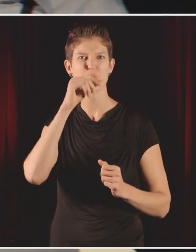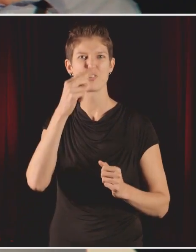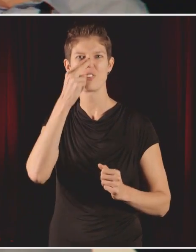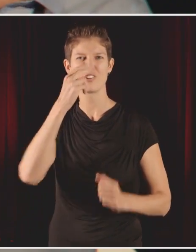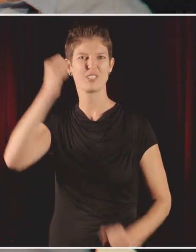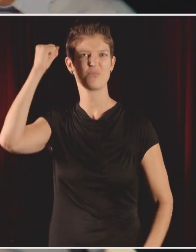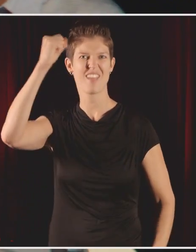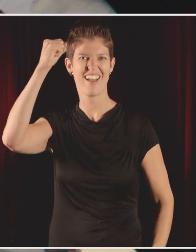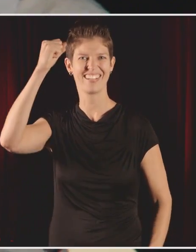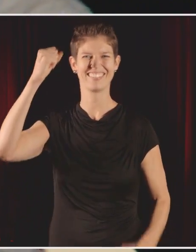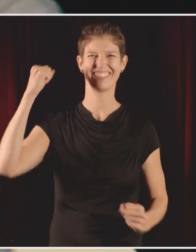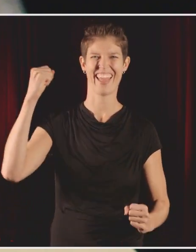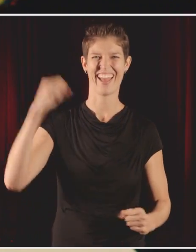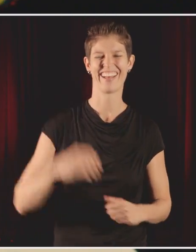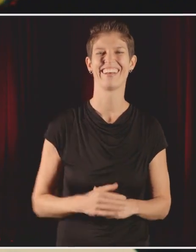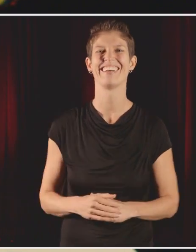unite!